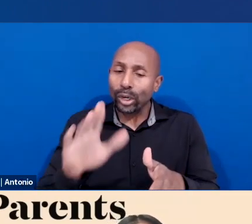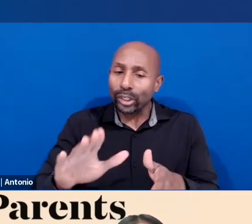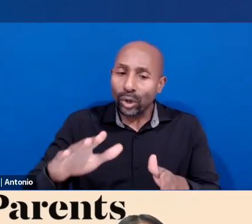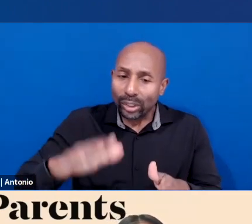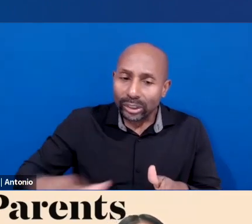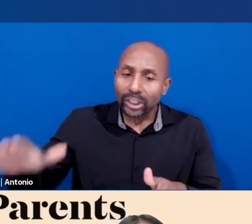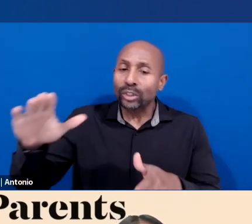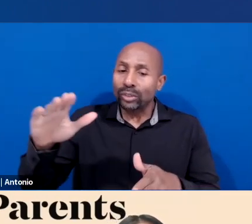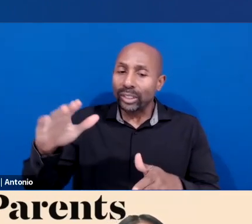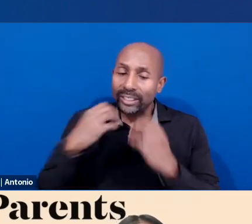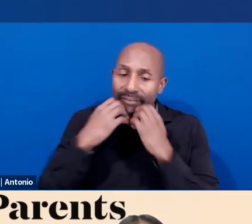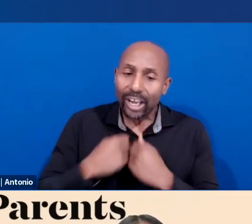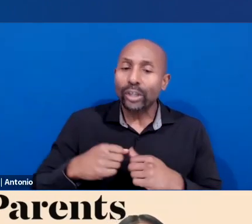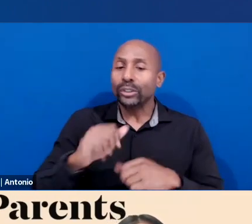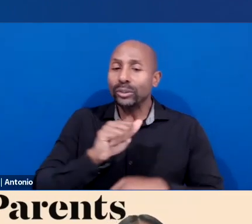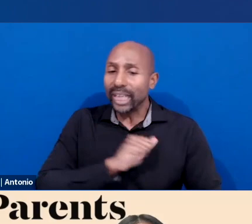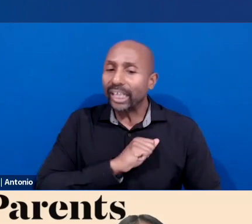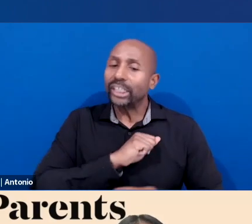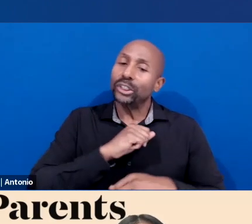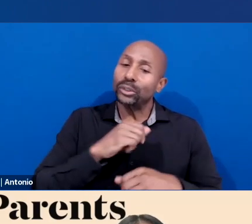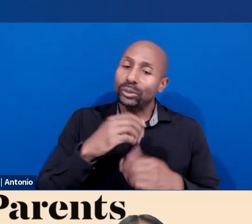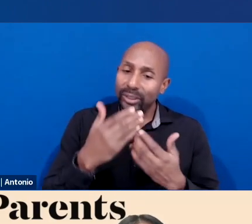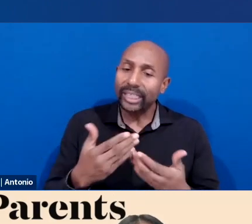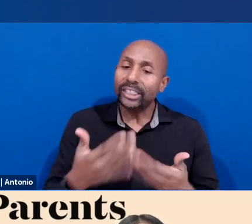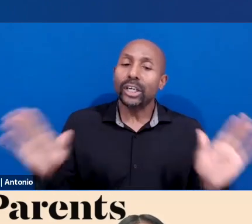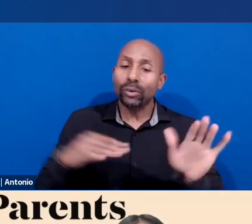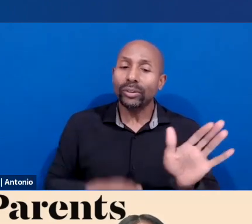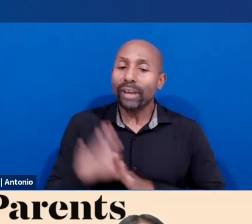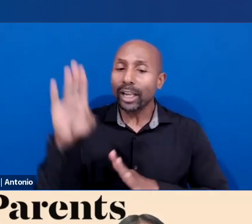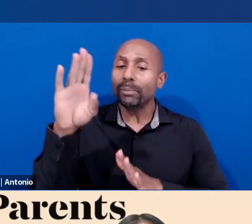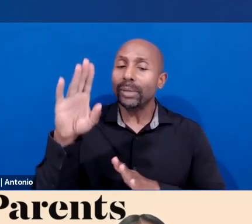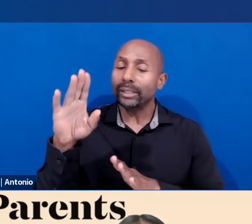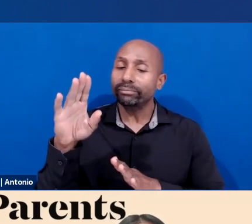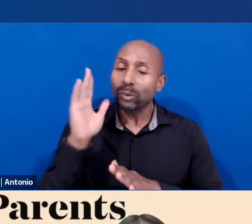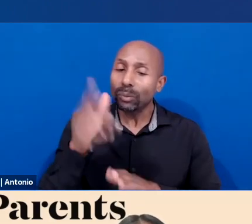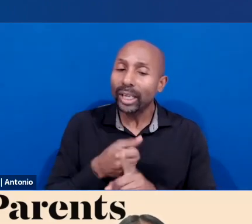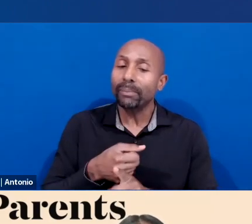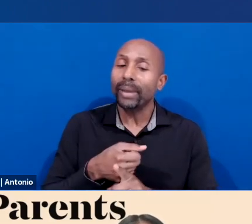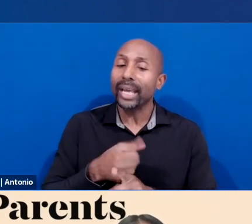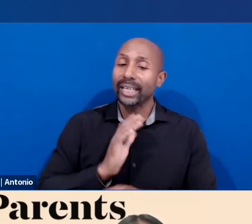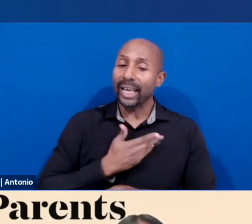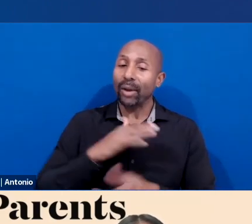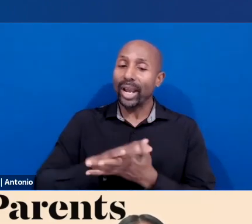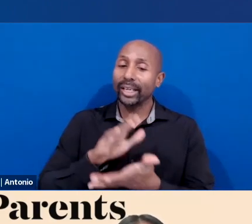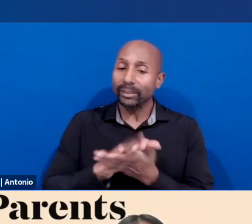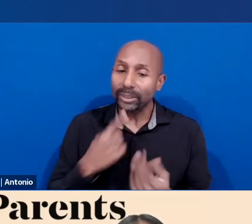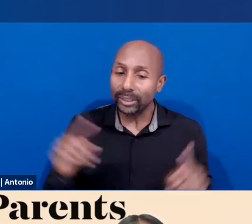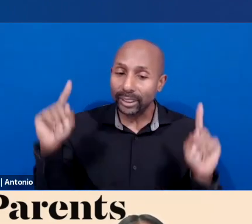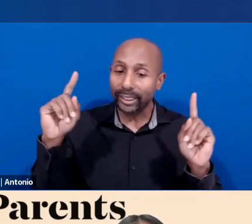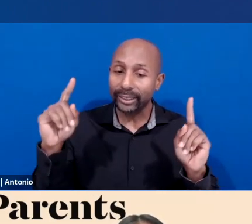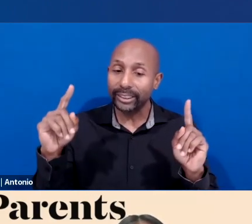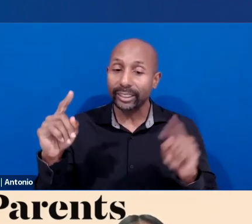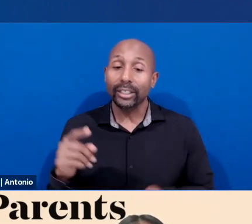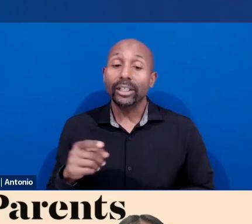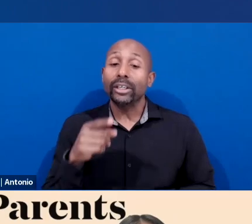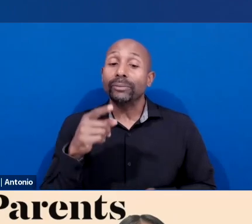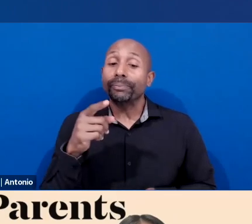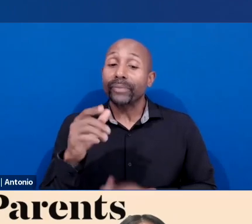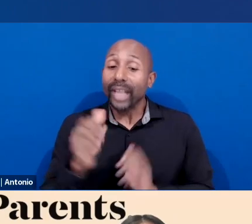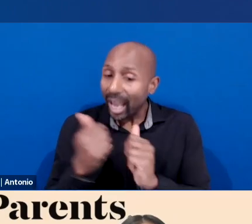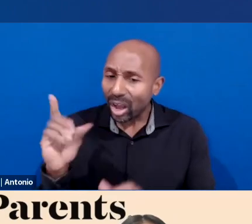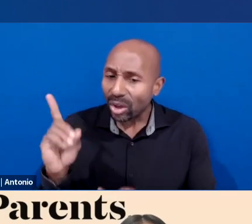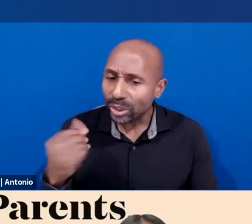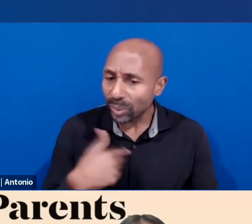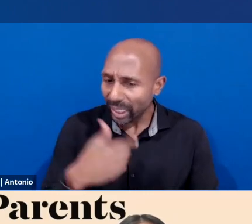across the nation, they have shown resilience. And it's up to us right now as your department of education to have your back, and we do.